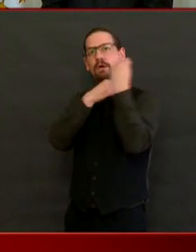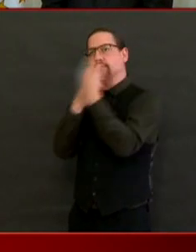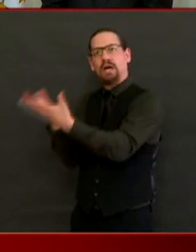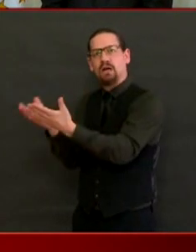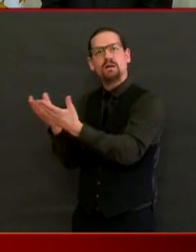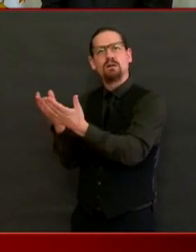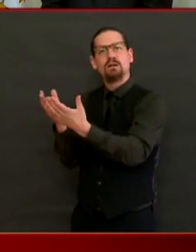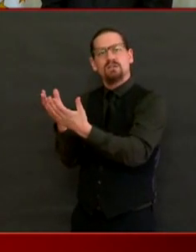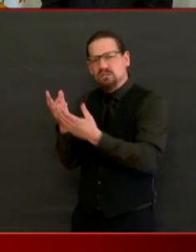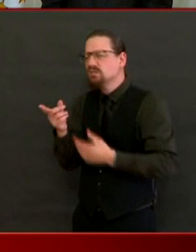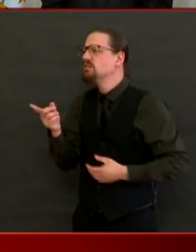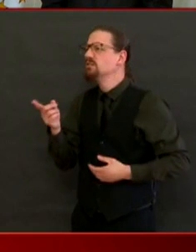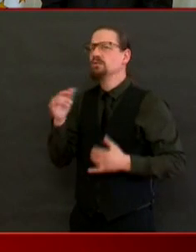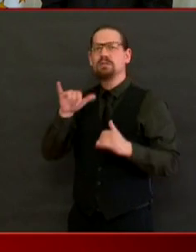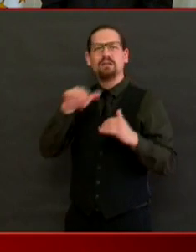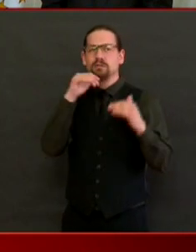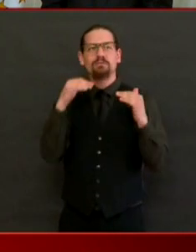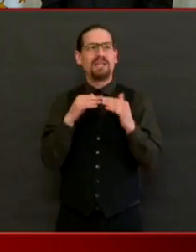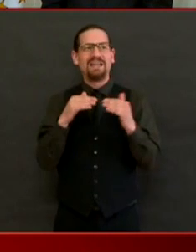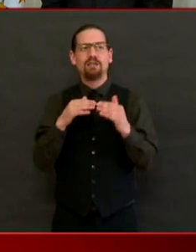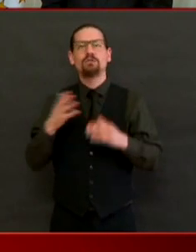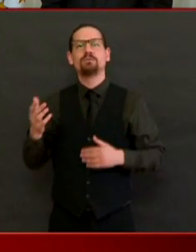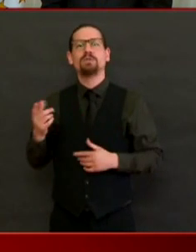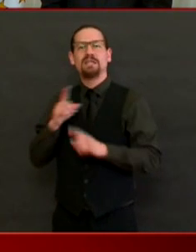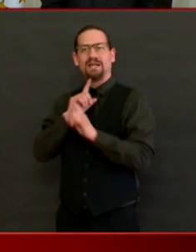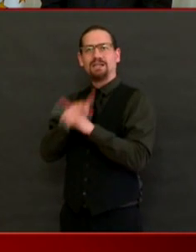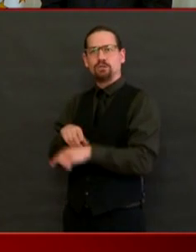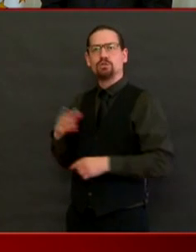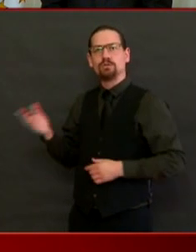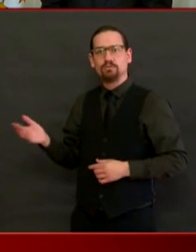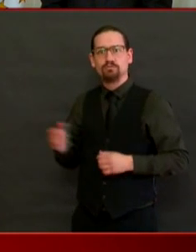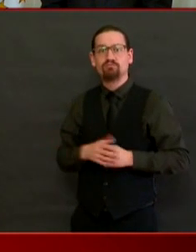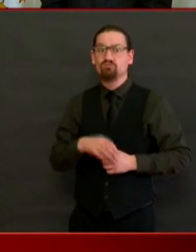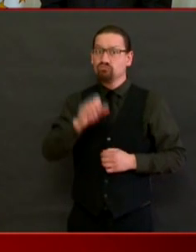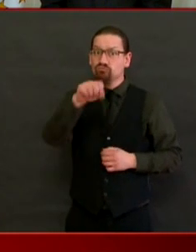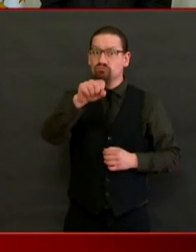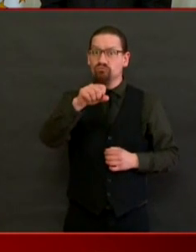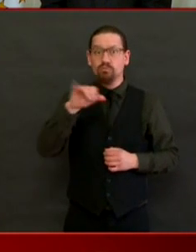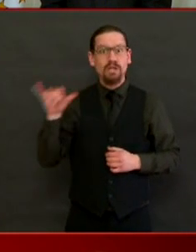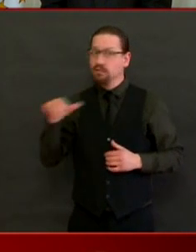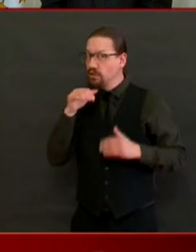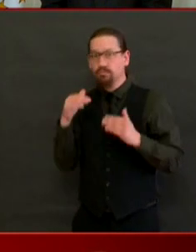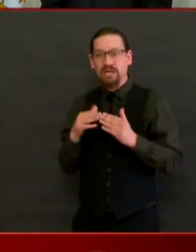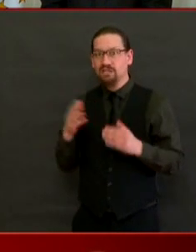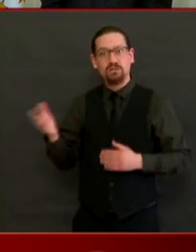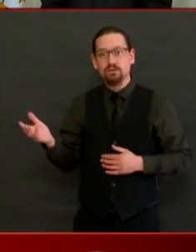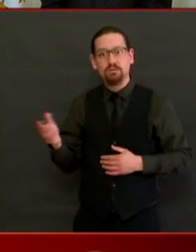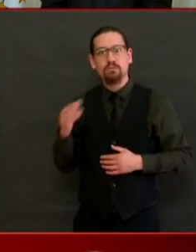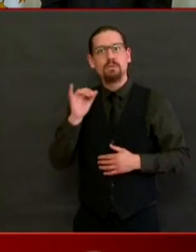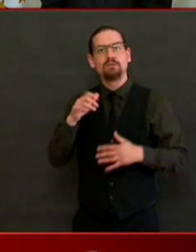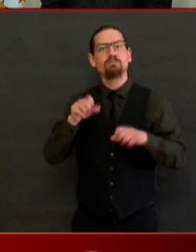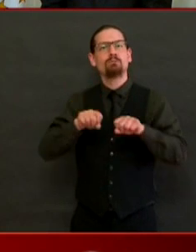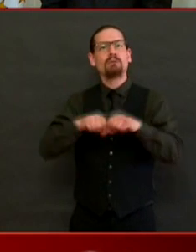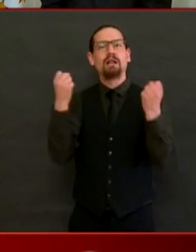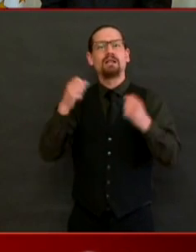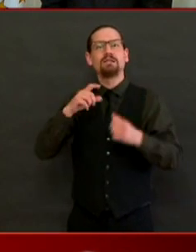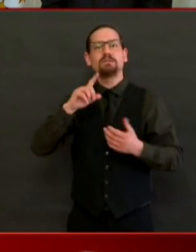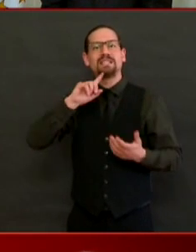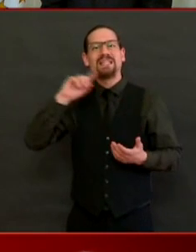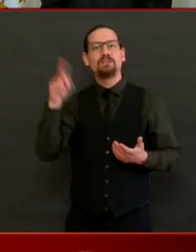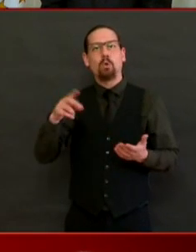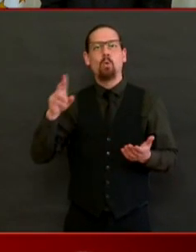and it also violates the executive order that I signed yesterday. So why don't you call me later and tell me what employer that is, and we'll take care of it.